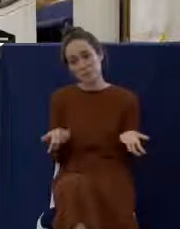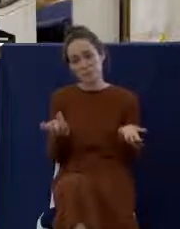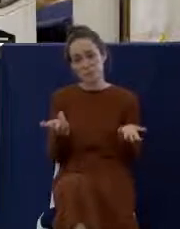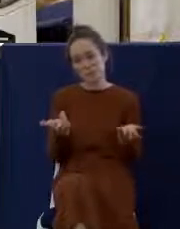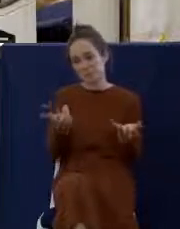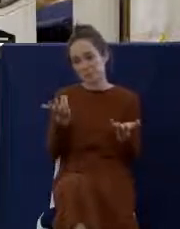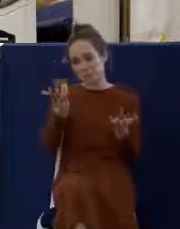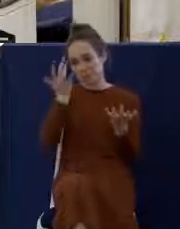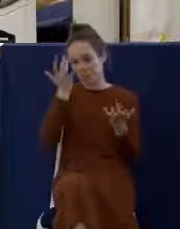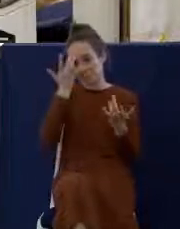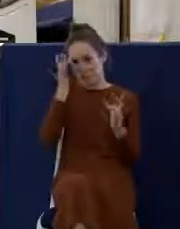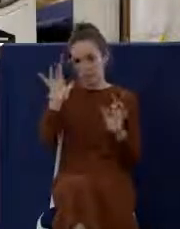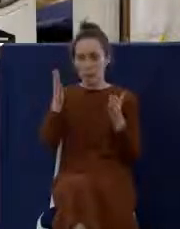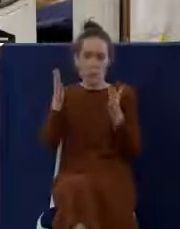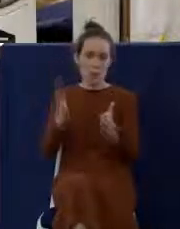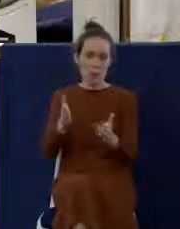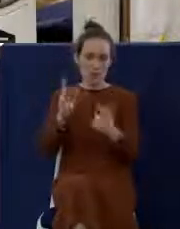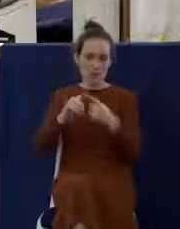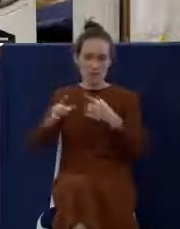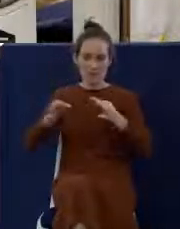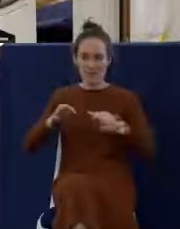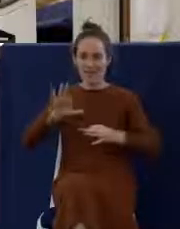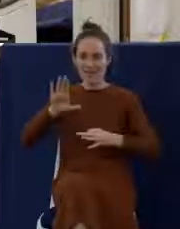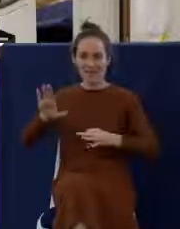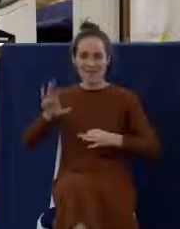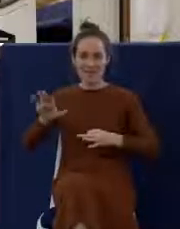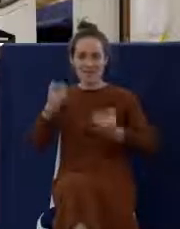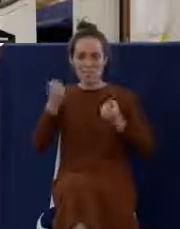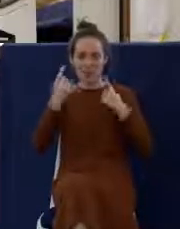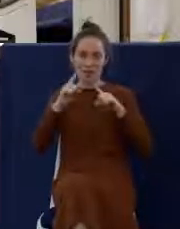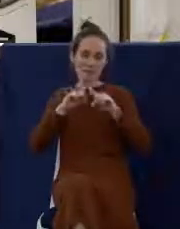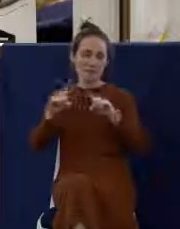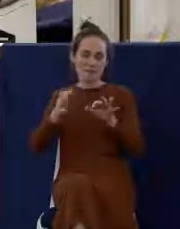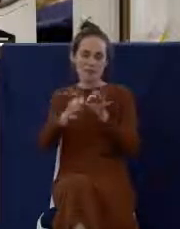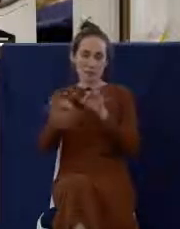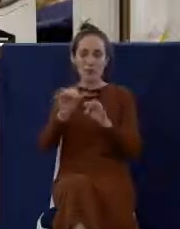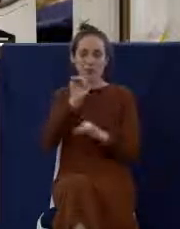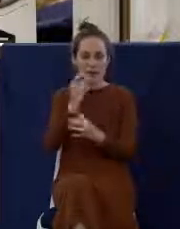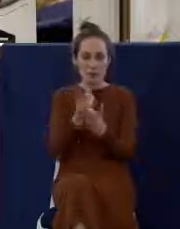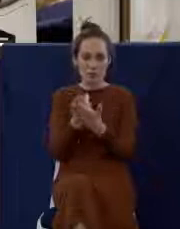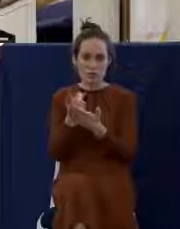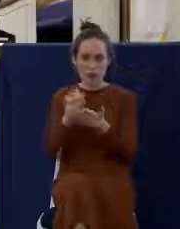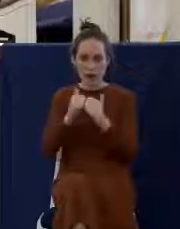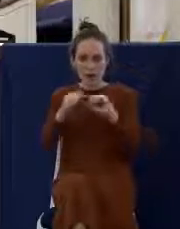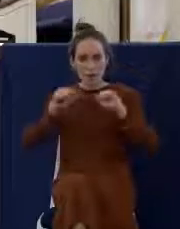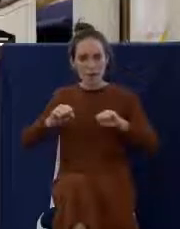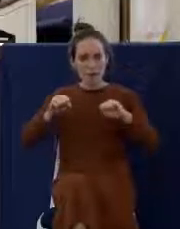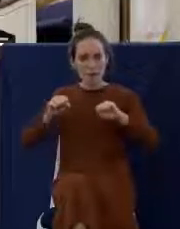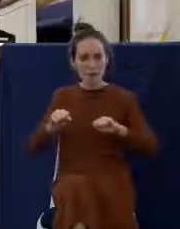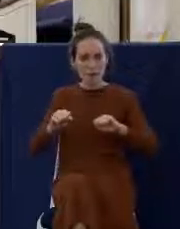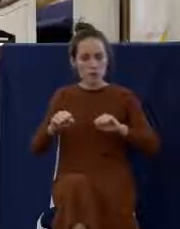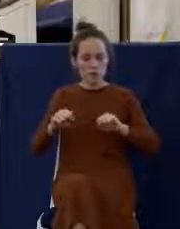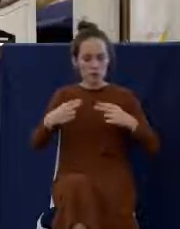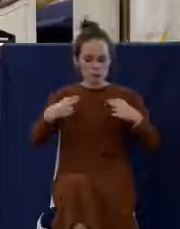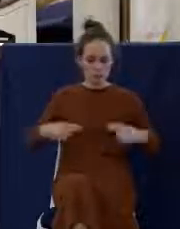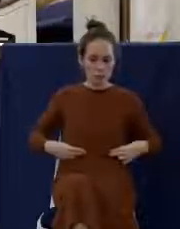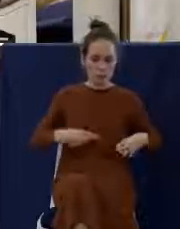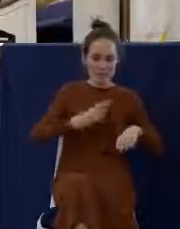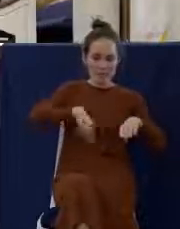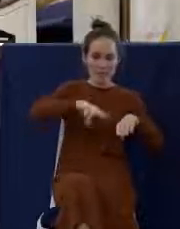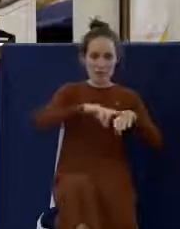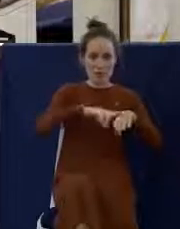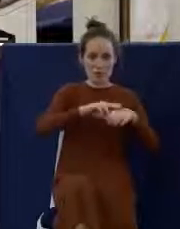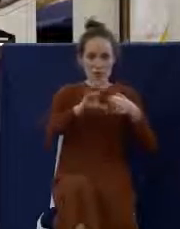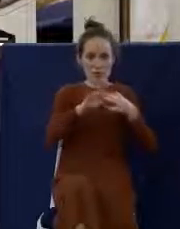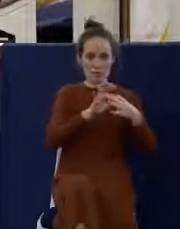his position. The problem is it's just simply not true. How could the human nature of Christ be everywhere and yet be fully human? This